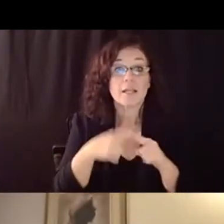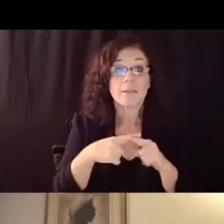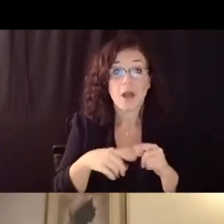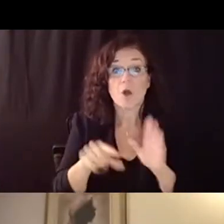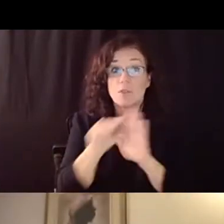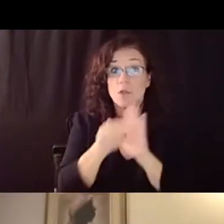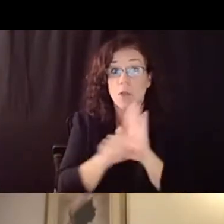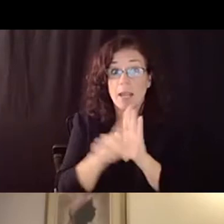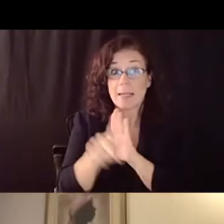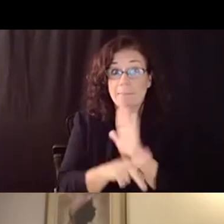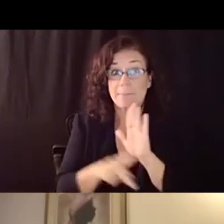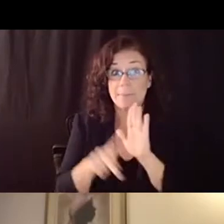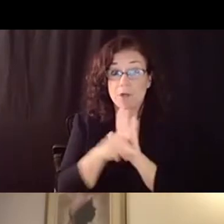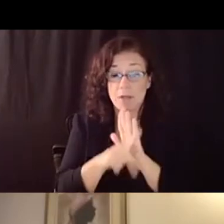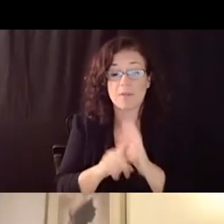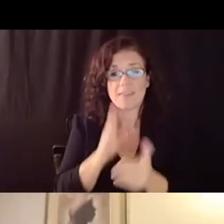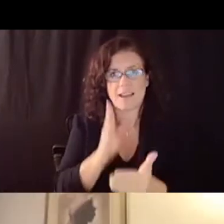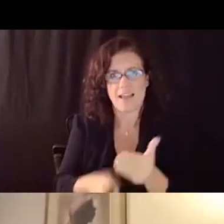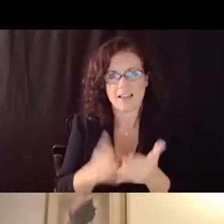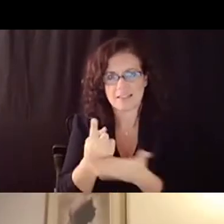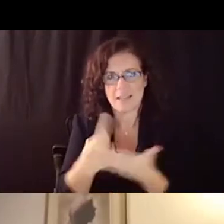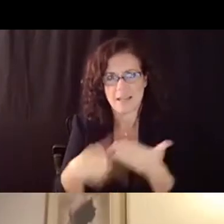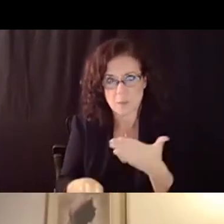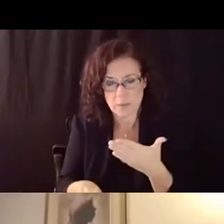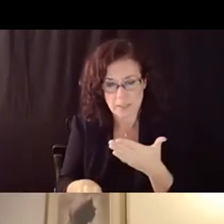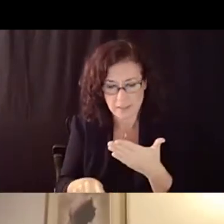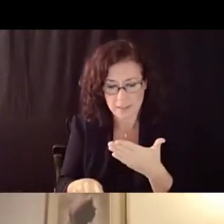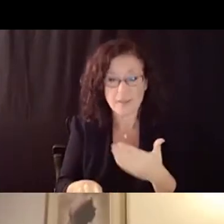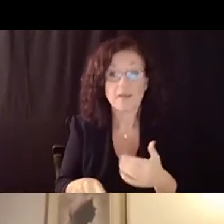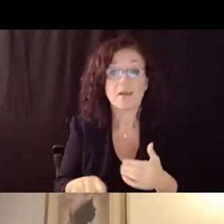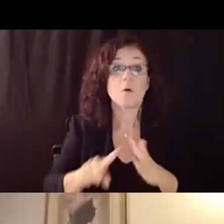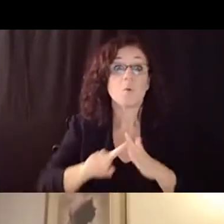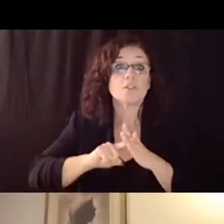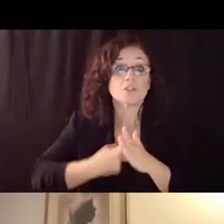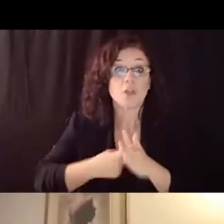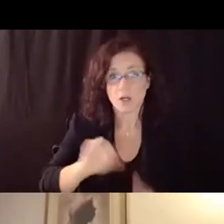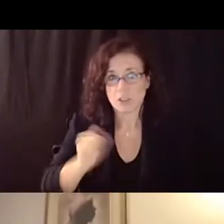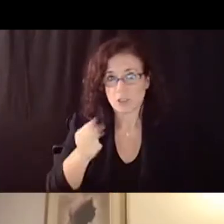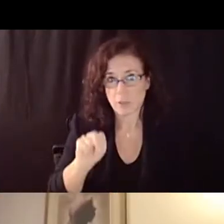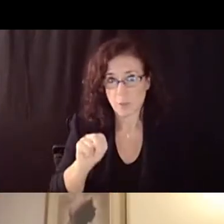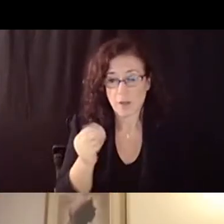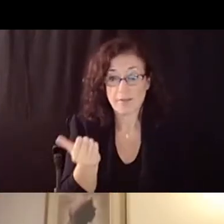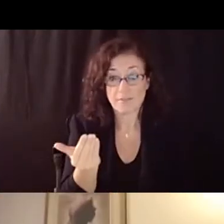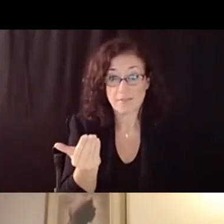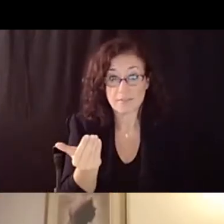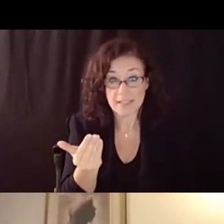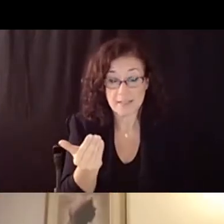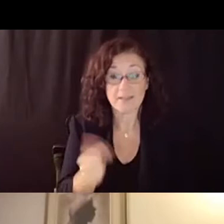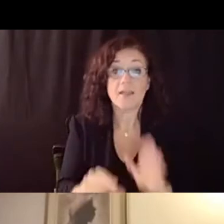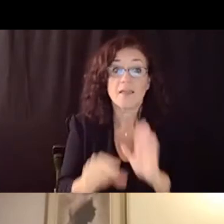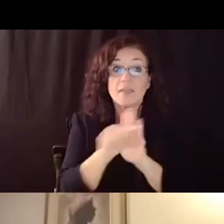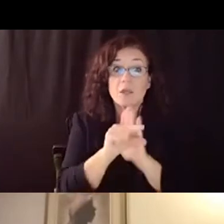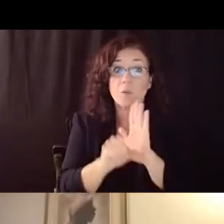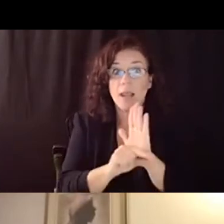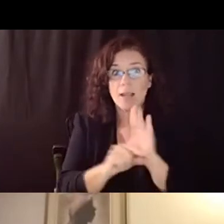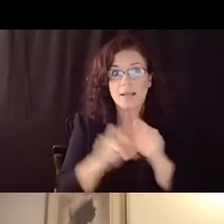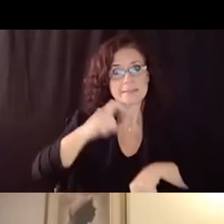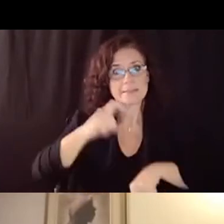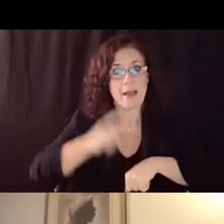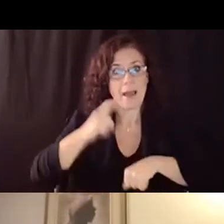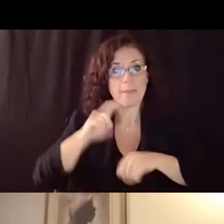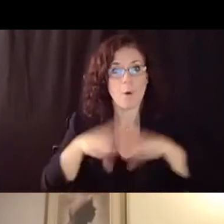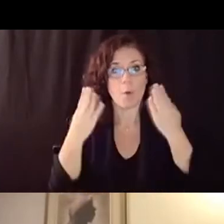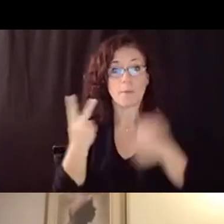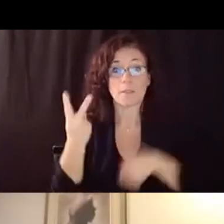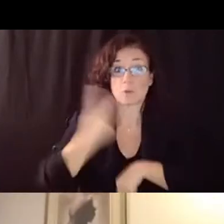schools and ends on friday january 15th the grading window opens two days before that so teachers can